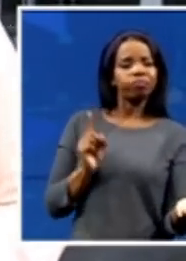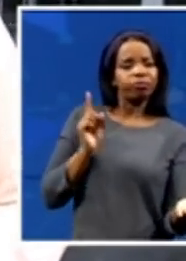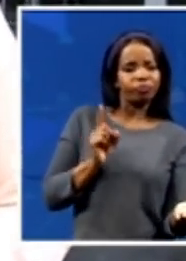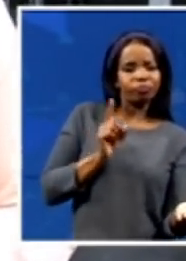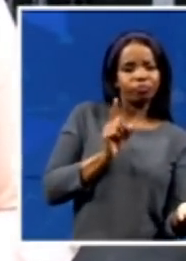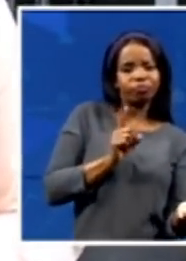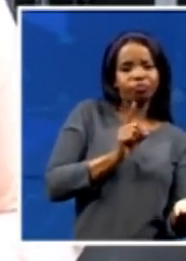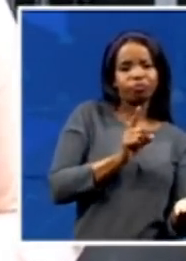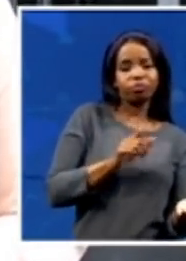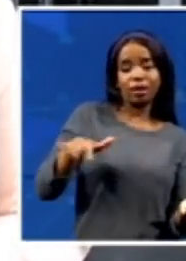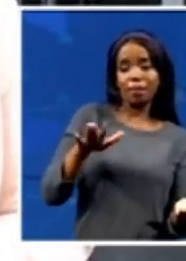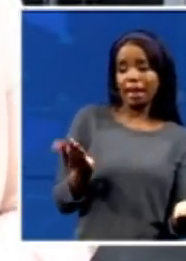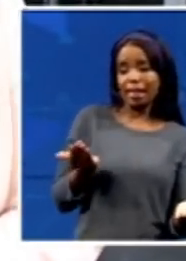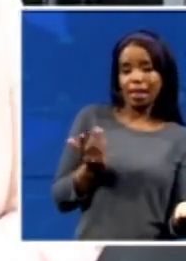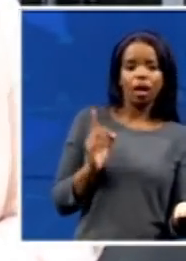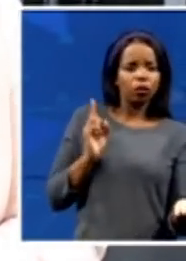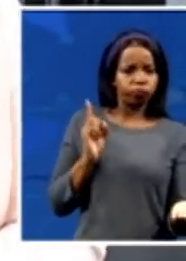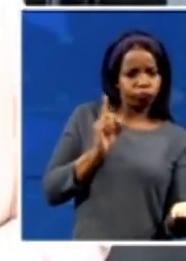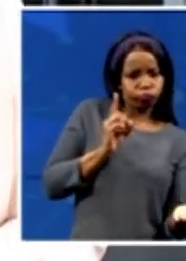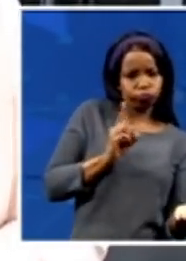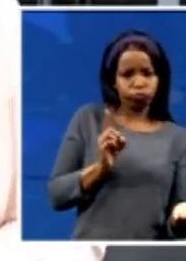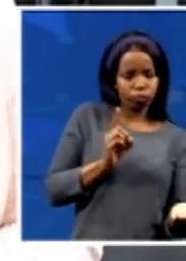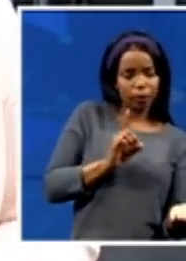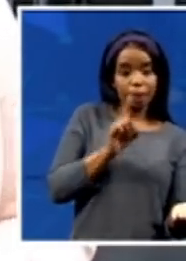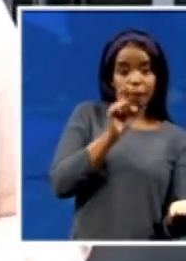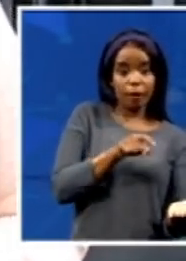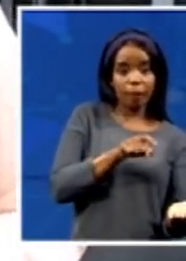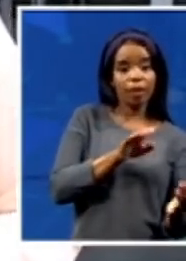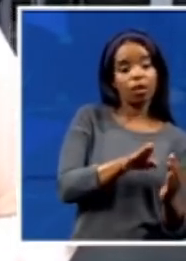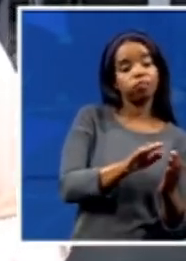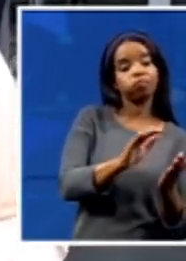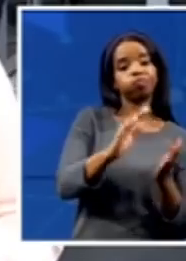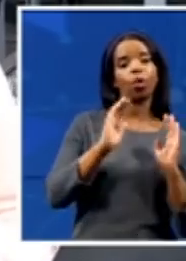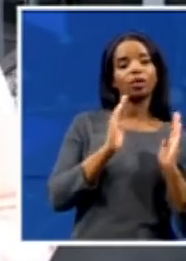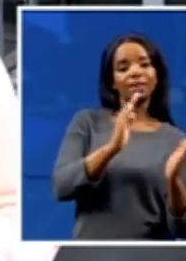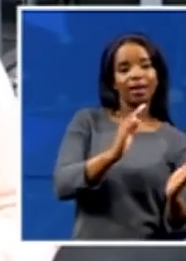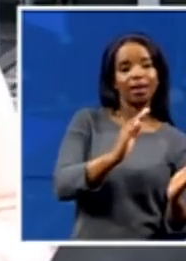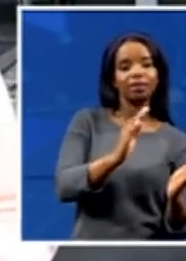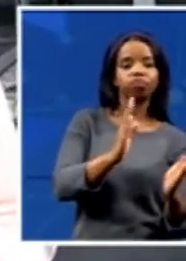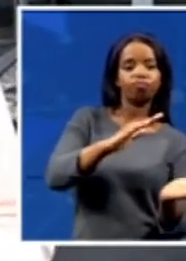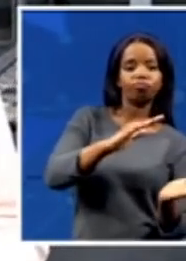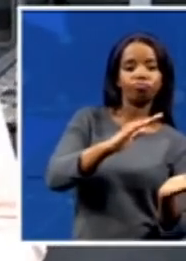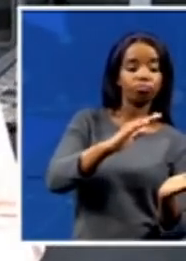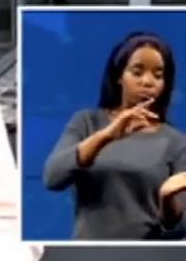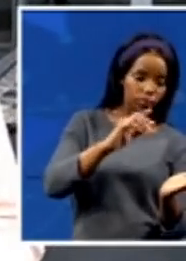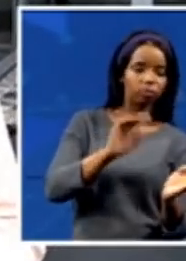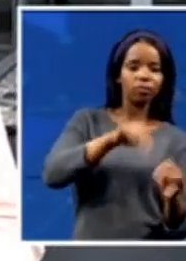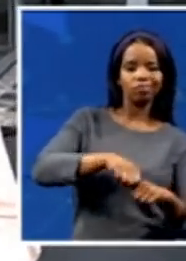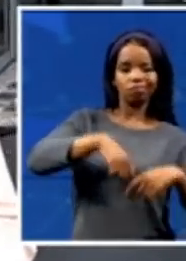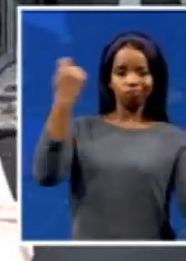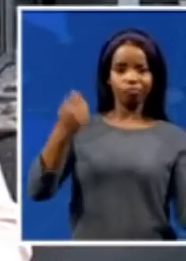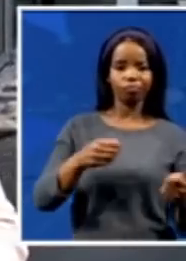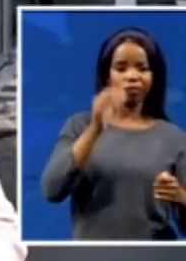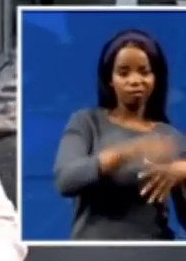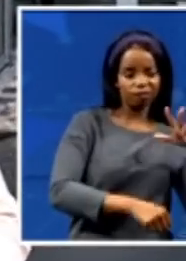down to those containers and opening them and looting and taking whatever they could find. We're also told